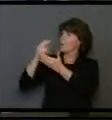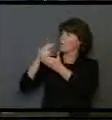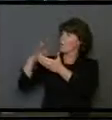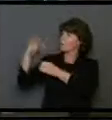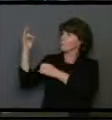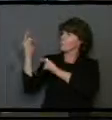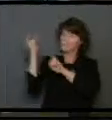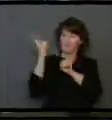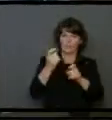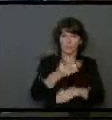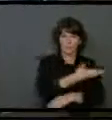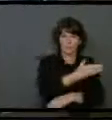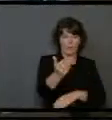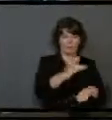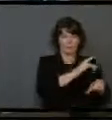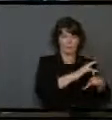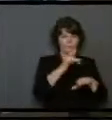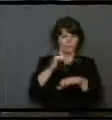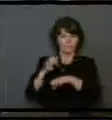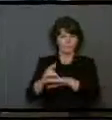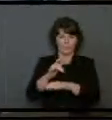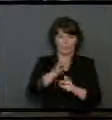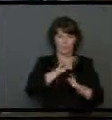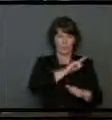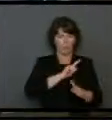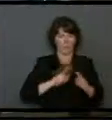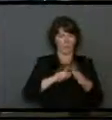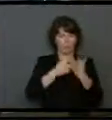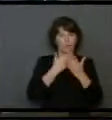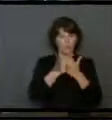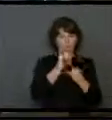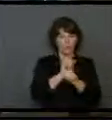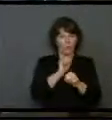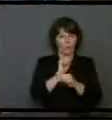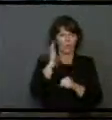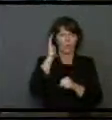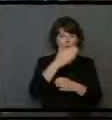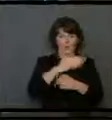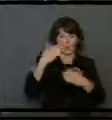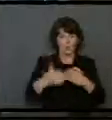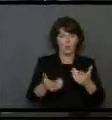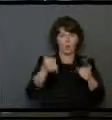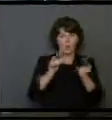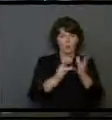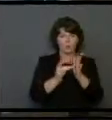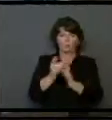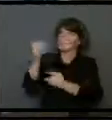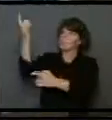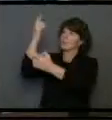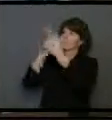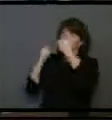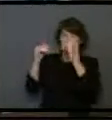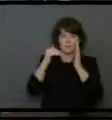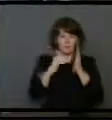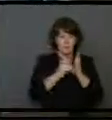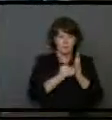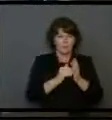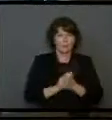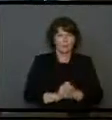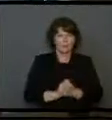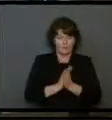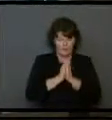Holy Spirit. May the Lord, who has begun this good work in us, bring it to completion in the day of our Lord Jesus Christ.